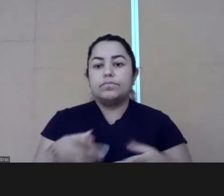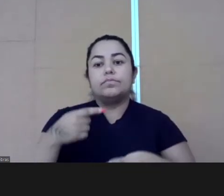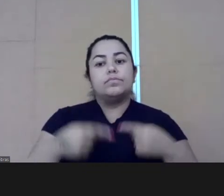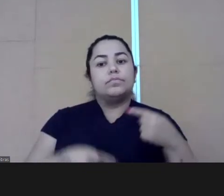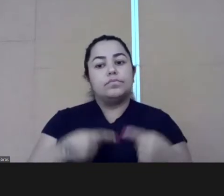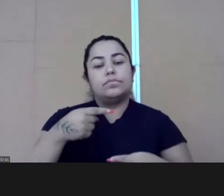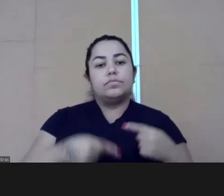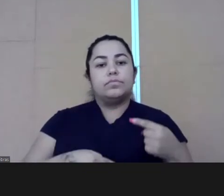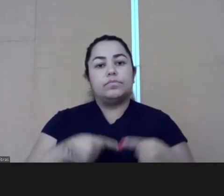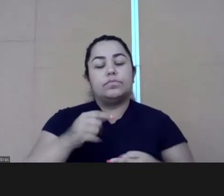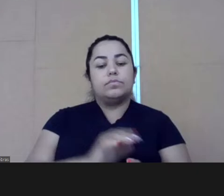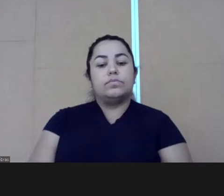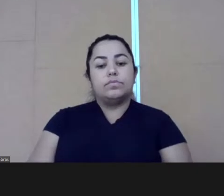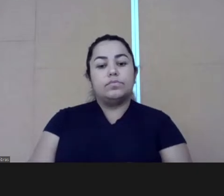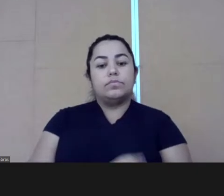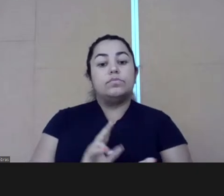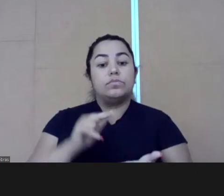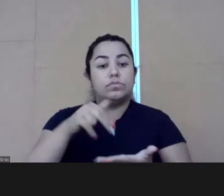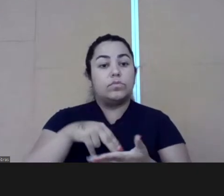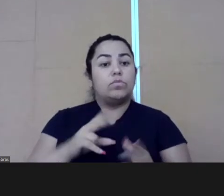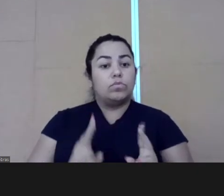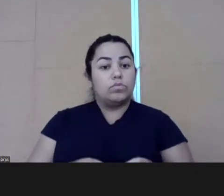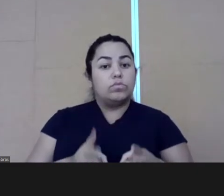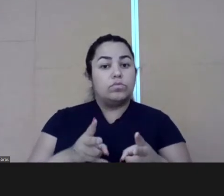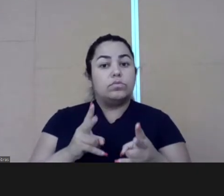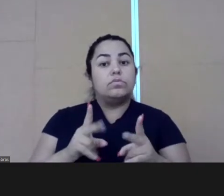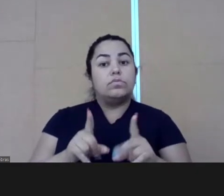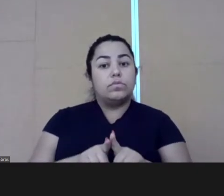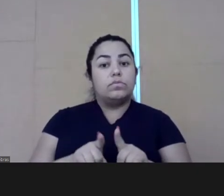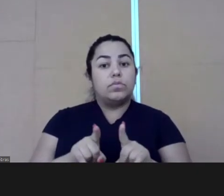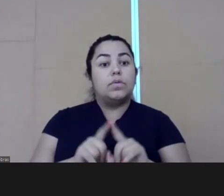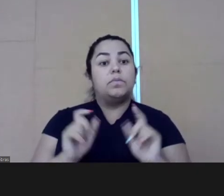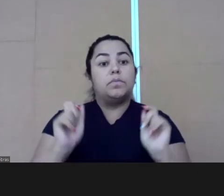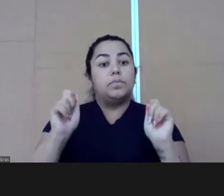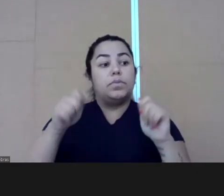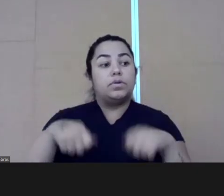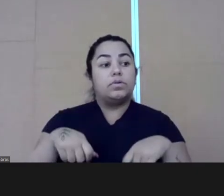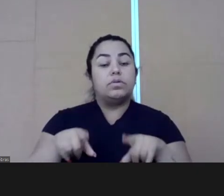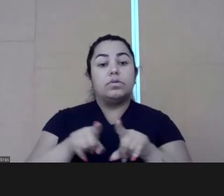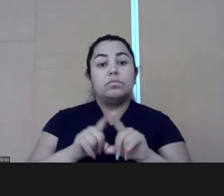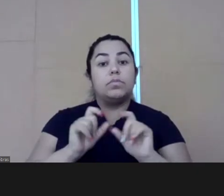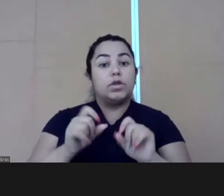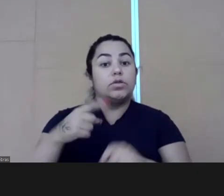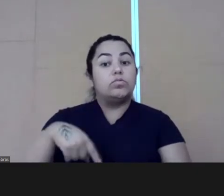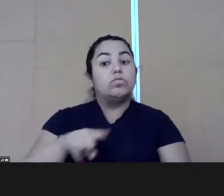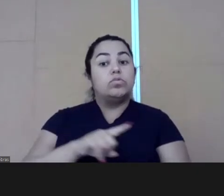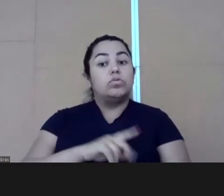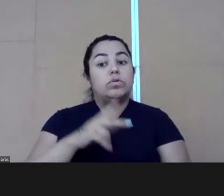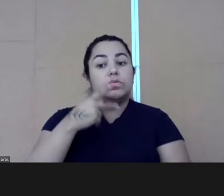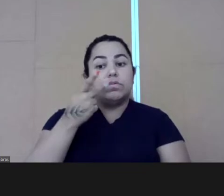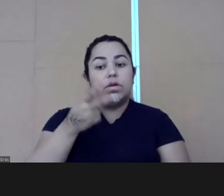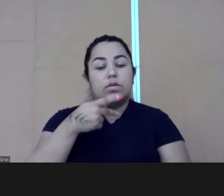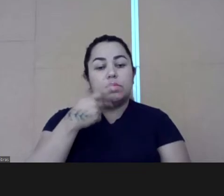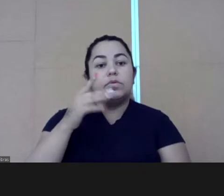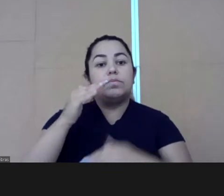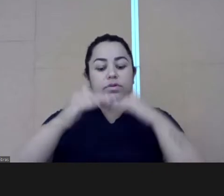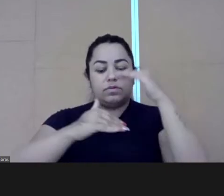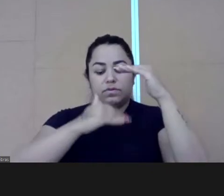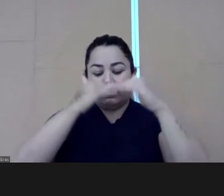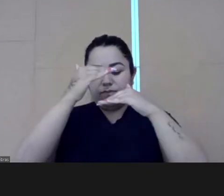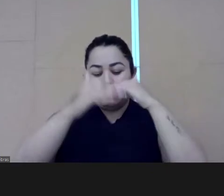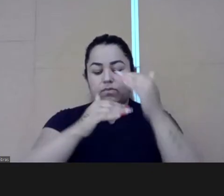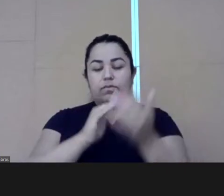need to promote politics that can provide this access to these individuals so they can have the better and